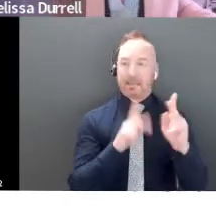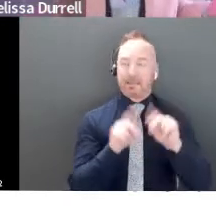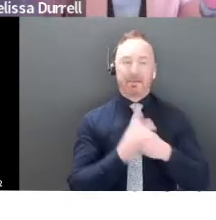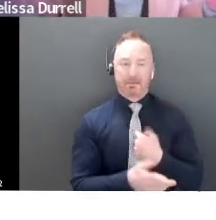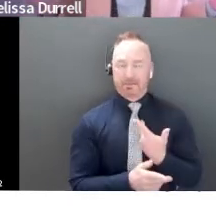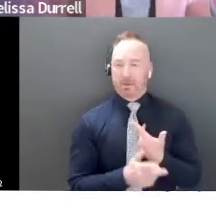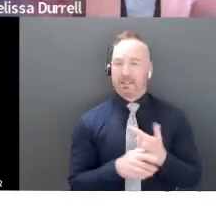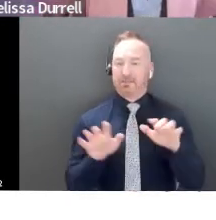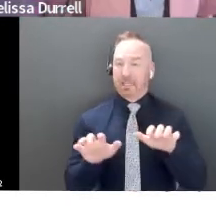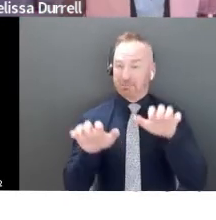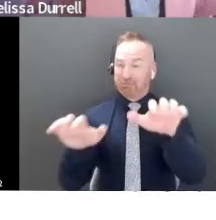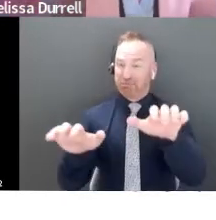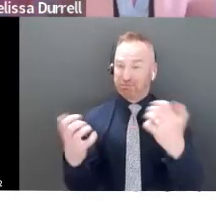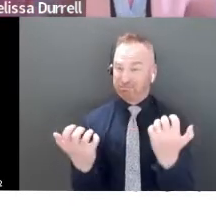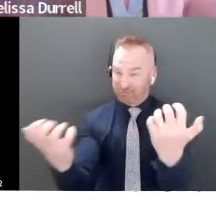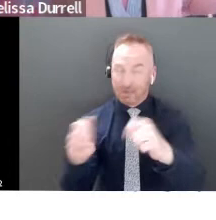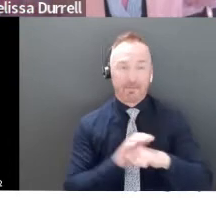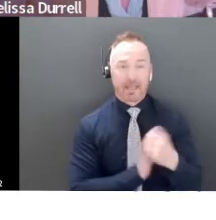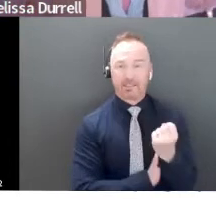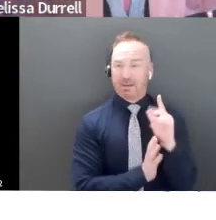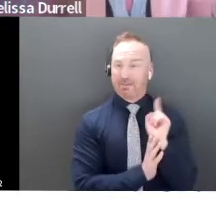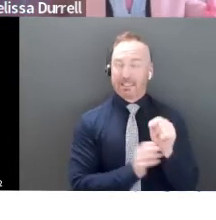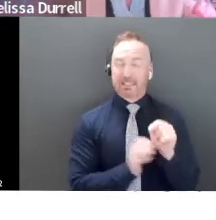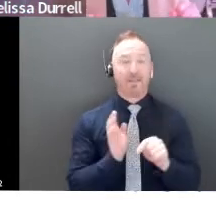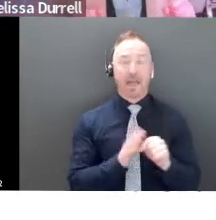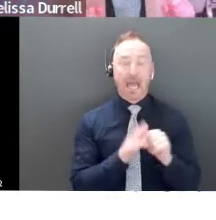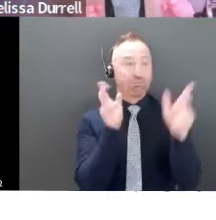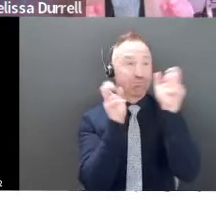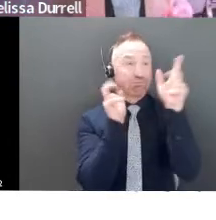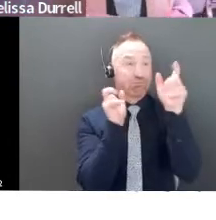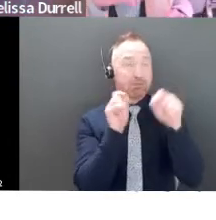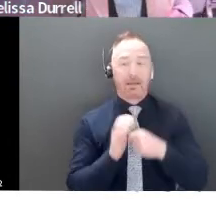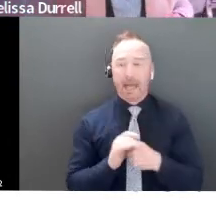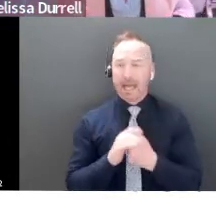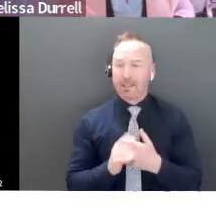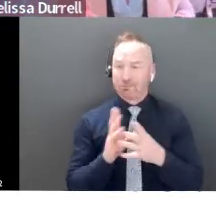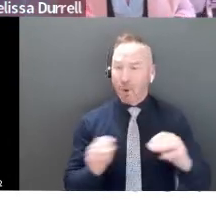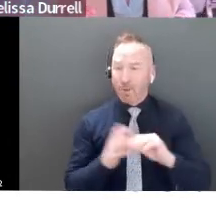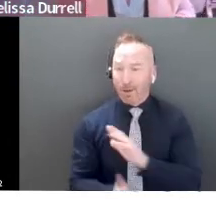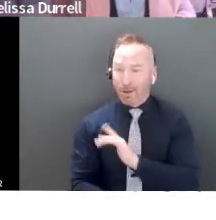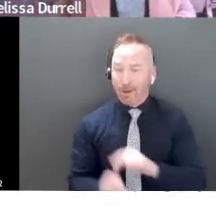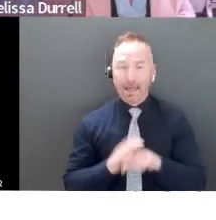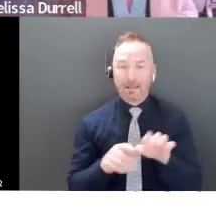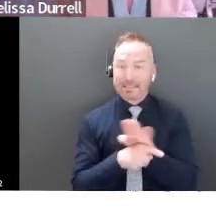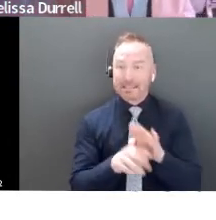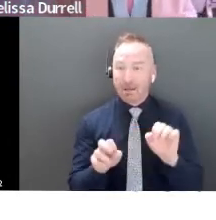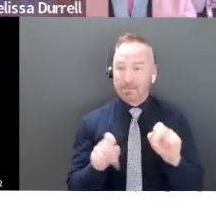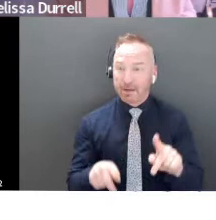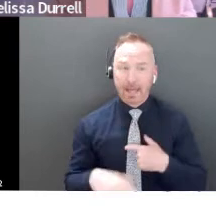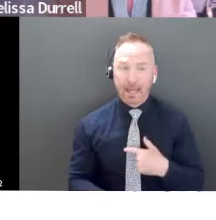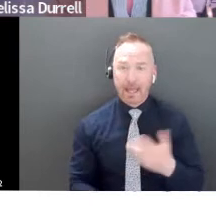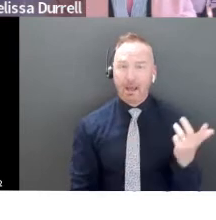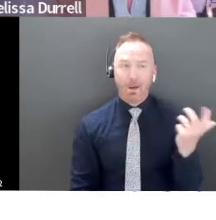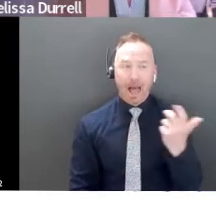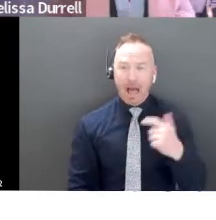of you pitching, hopefully what was an incredible story and an amazing business opportunity. But when we get to the end of the slide deck, we got to remind them again